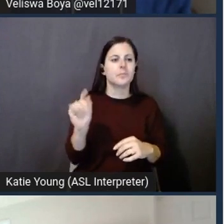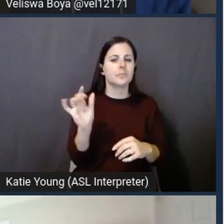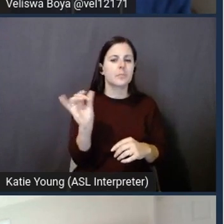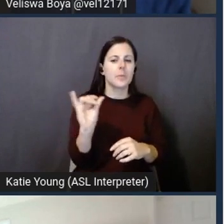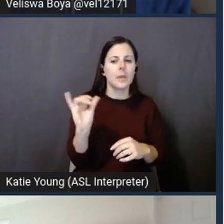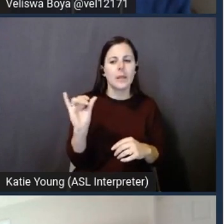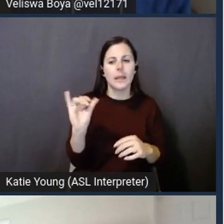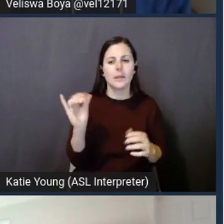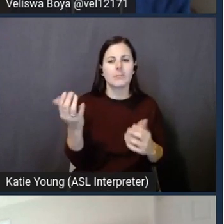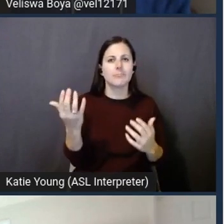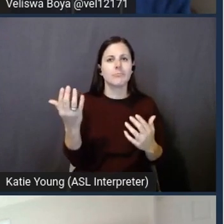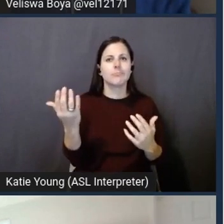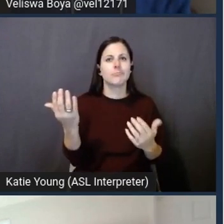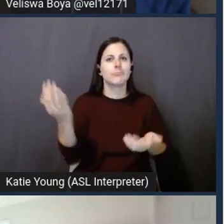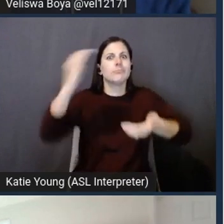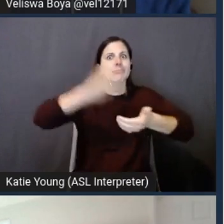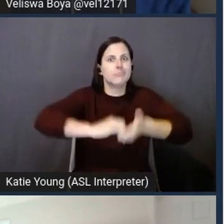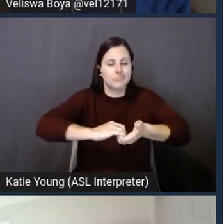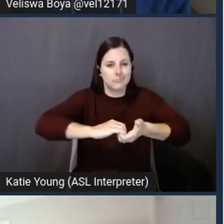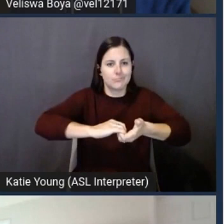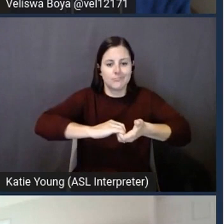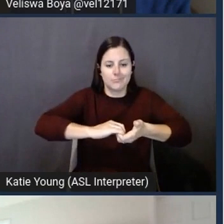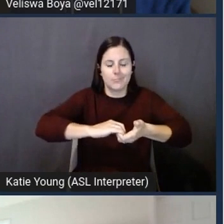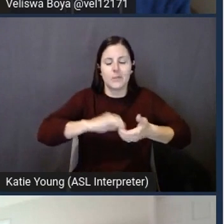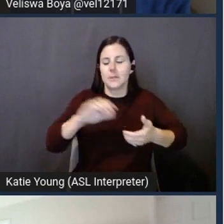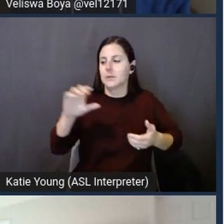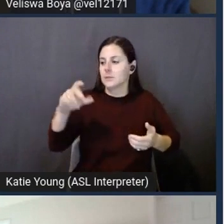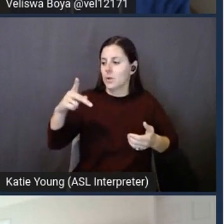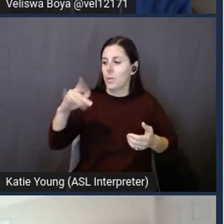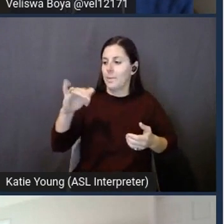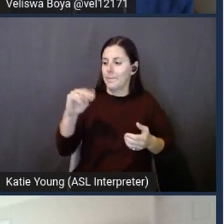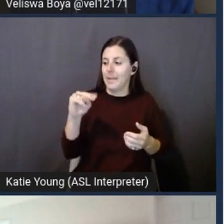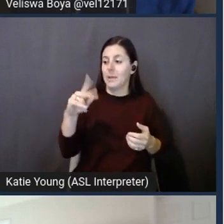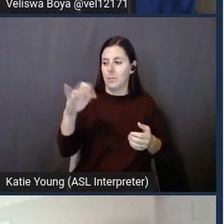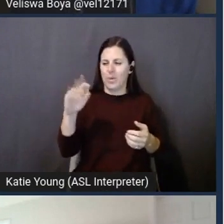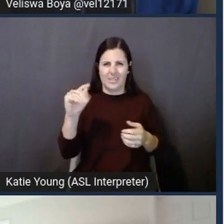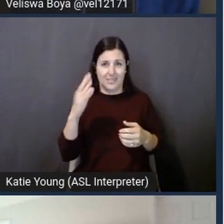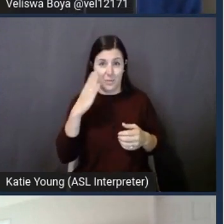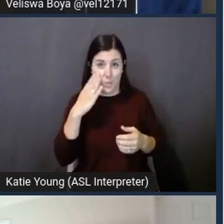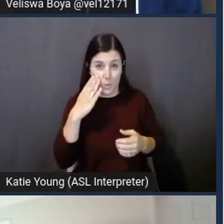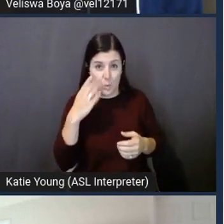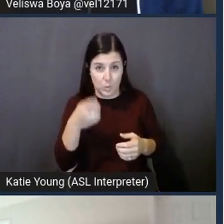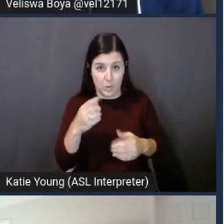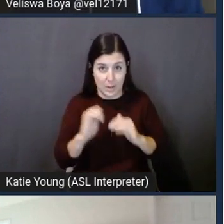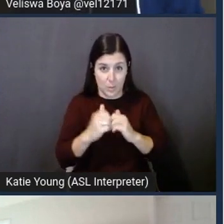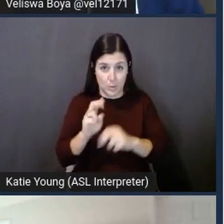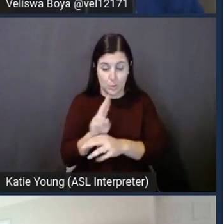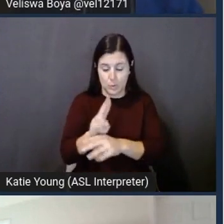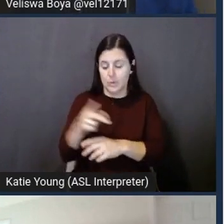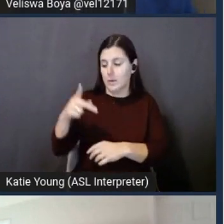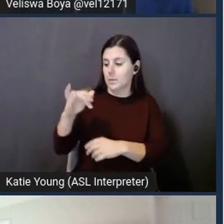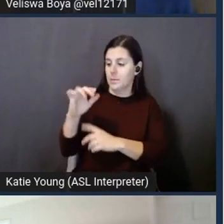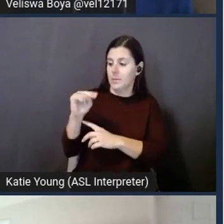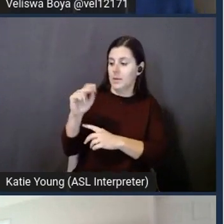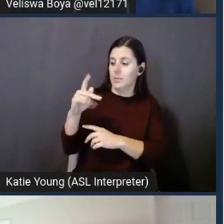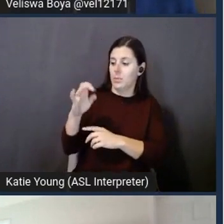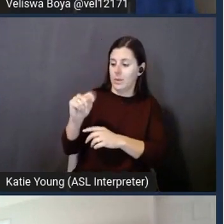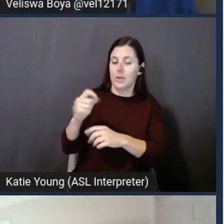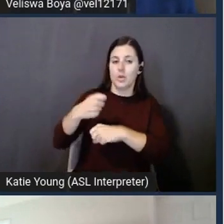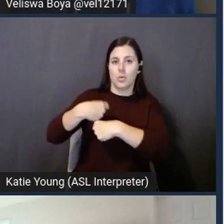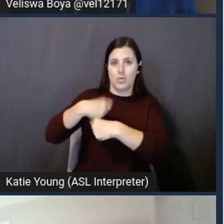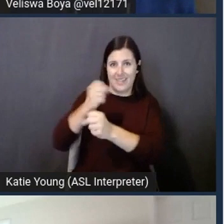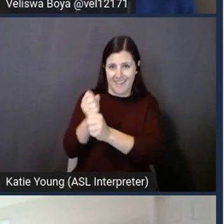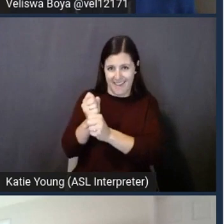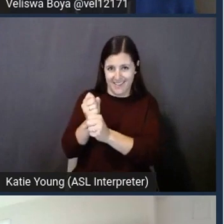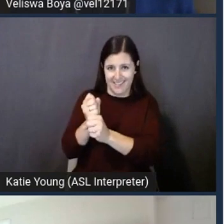if you will. Where you go into pinpoint, and for those of you who are familiar with pinpoint, you go in, you create a segment, and that's where you specify